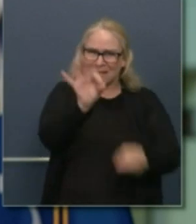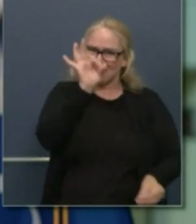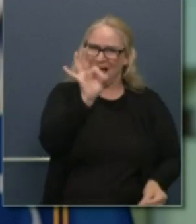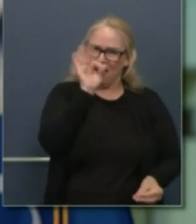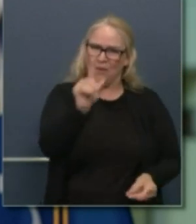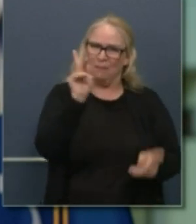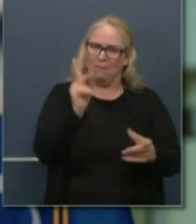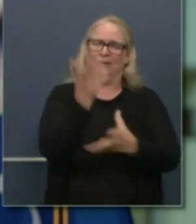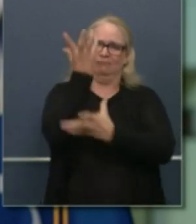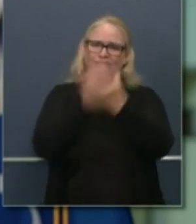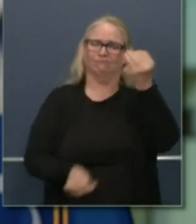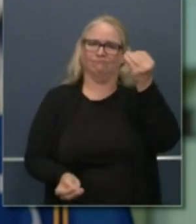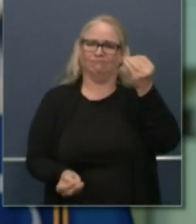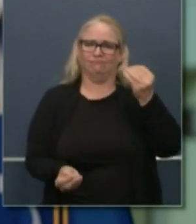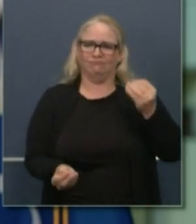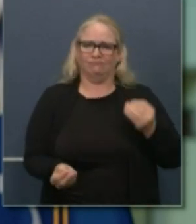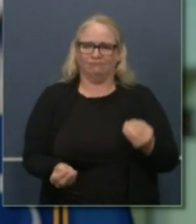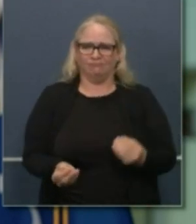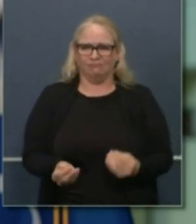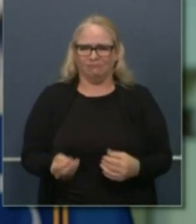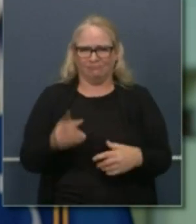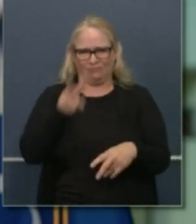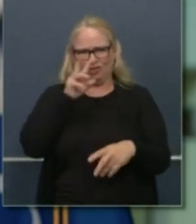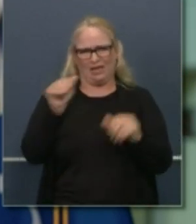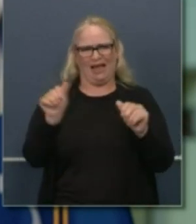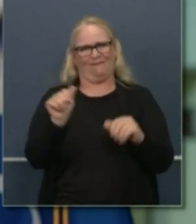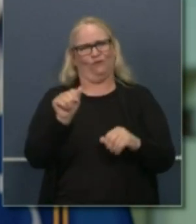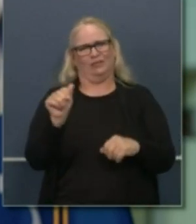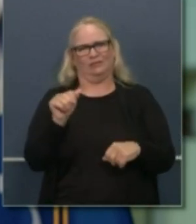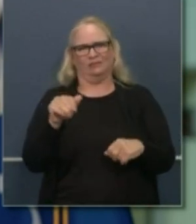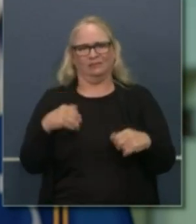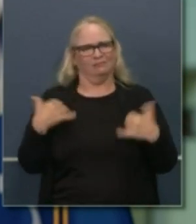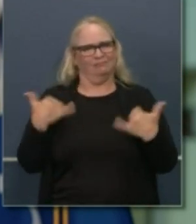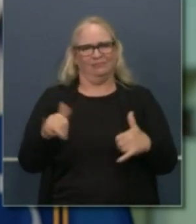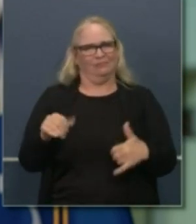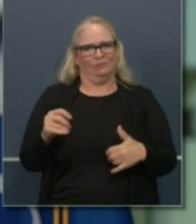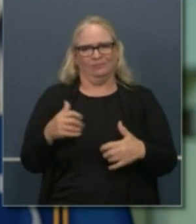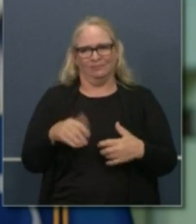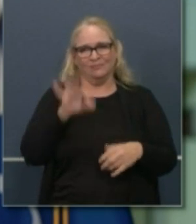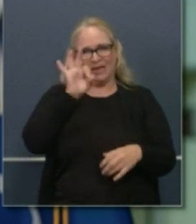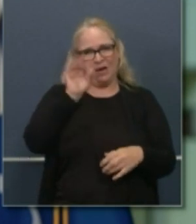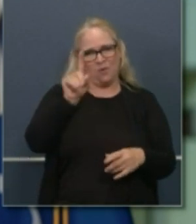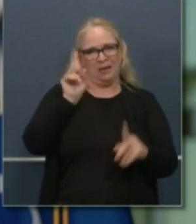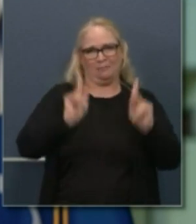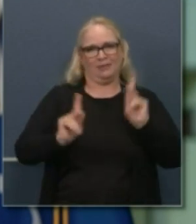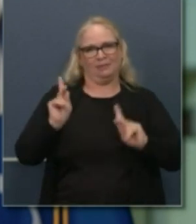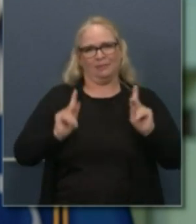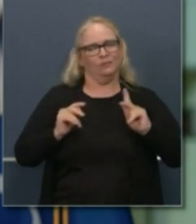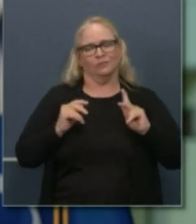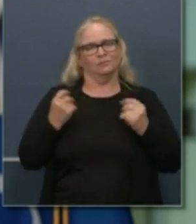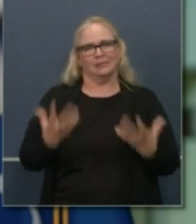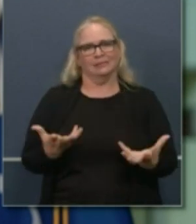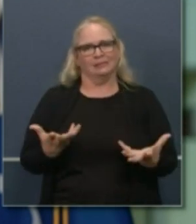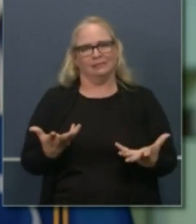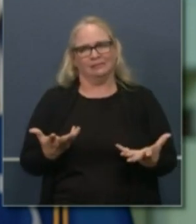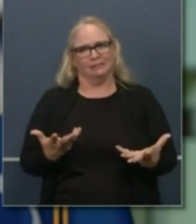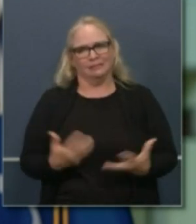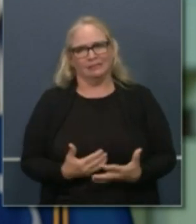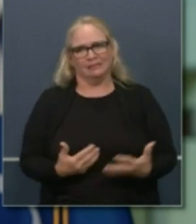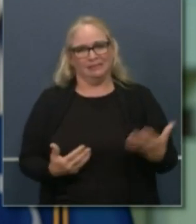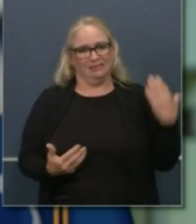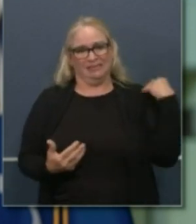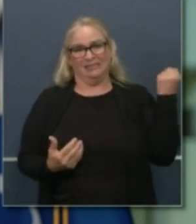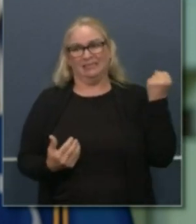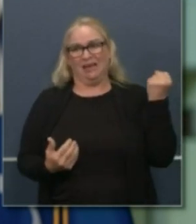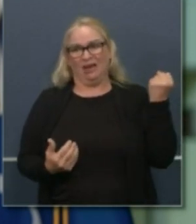uh but seven-day average tragically is 91 just on uh on saturday we lost